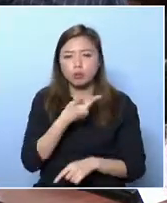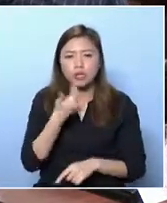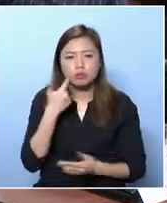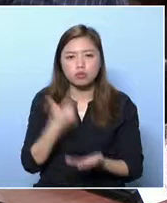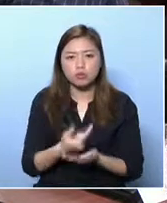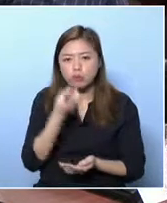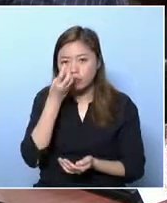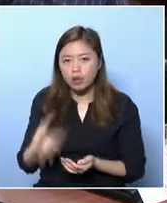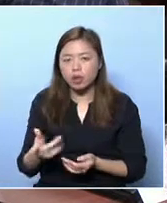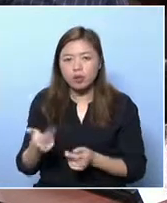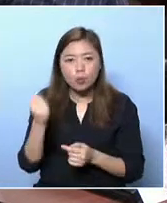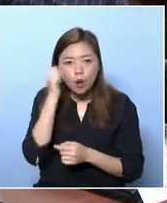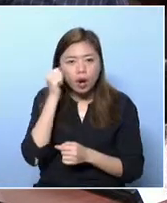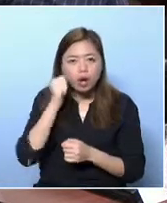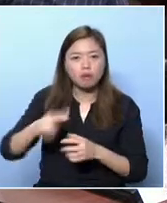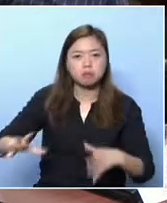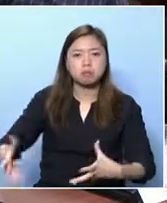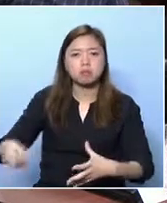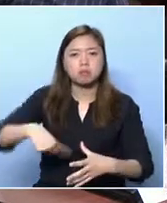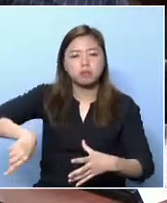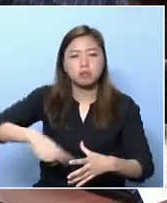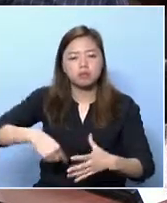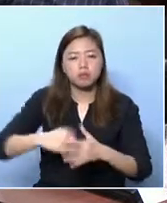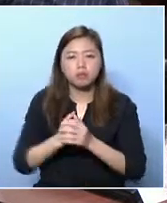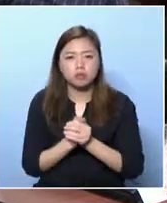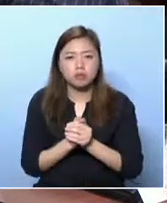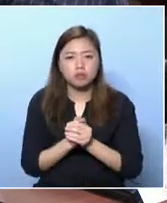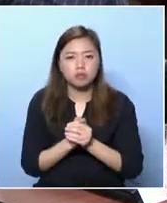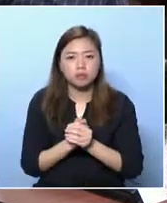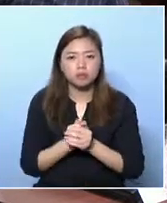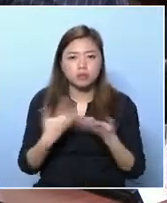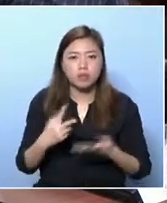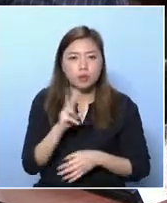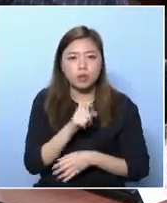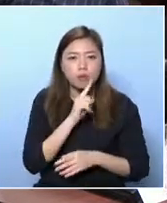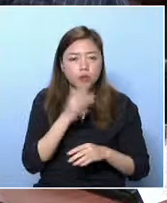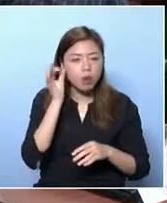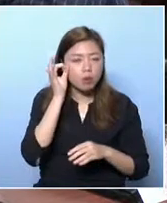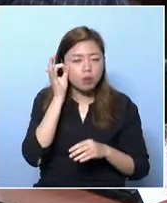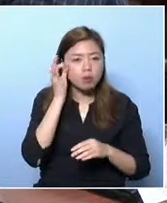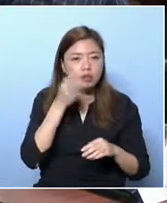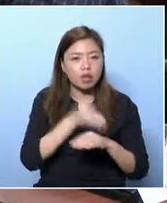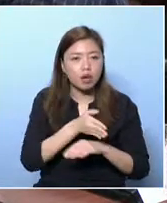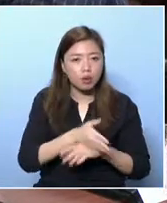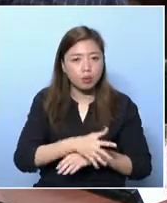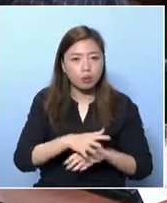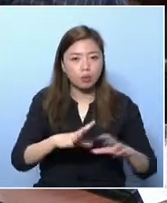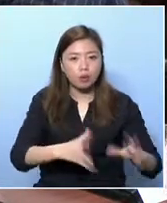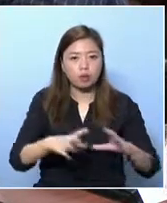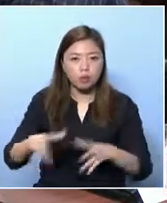for the N0 group, it seems that these people who are in need